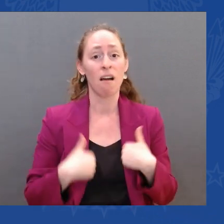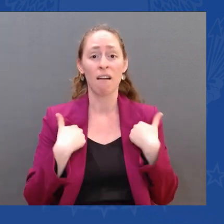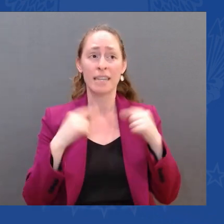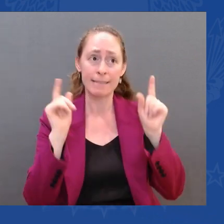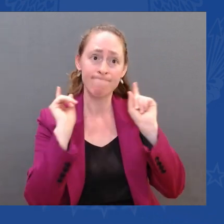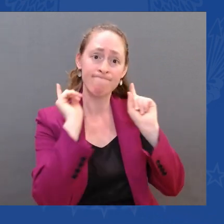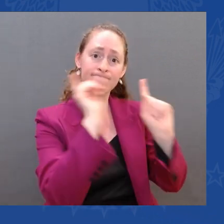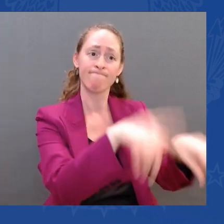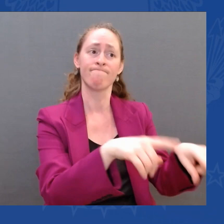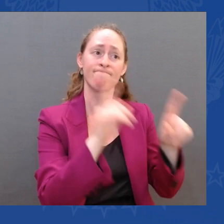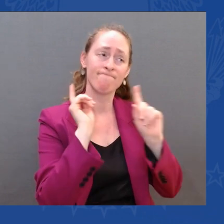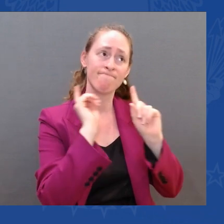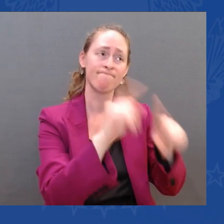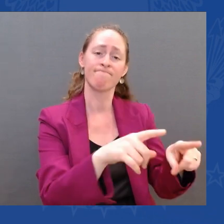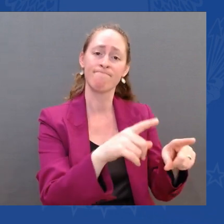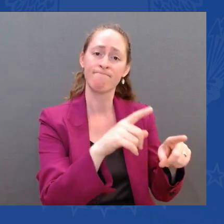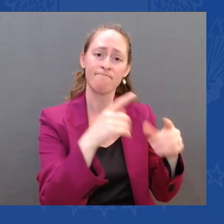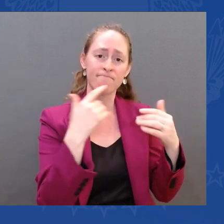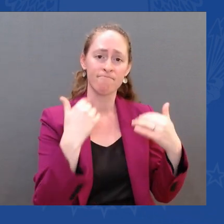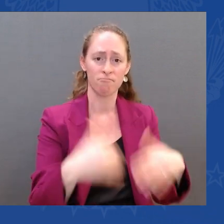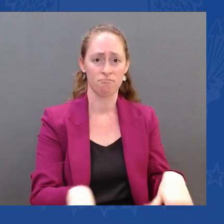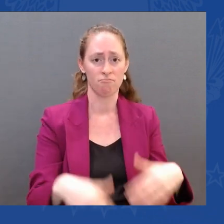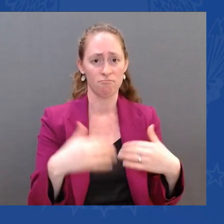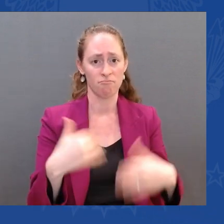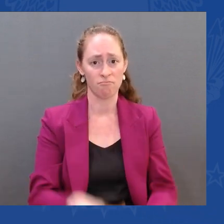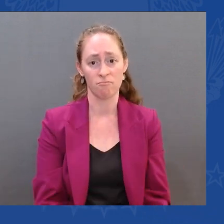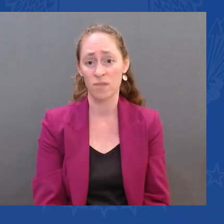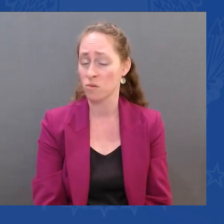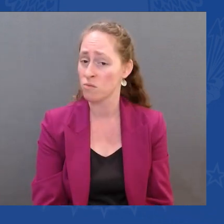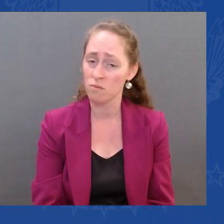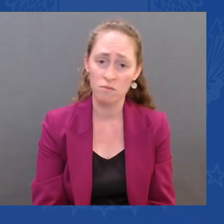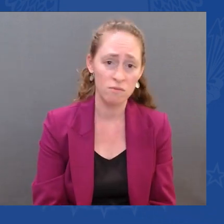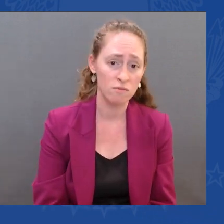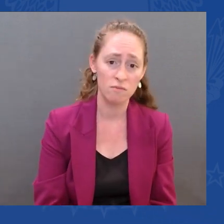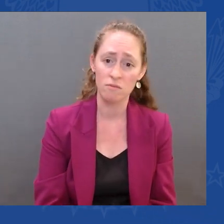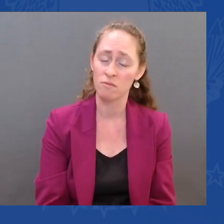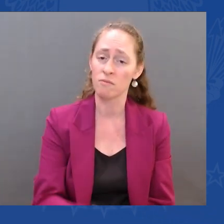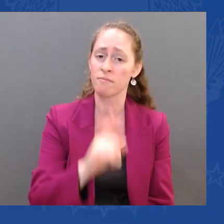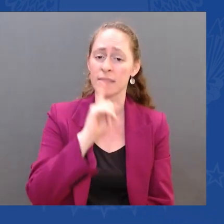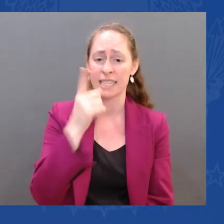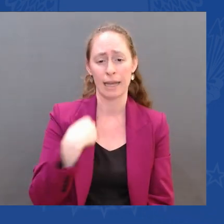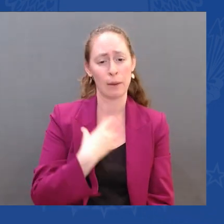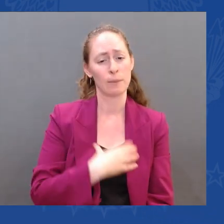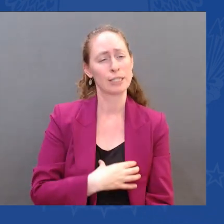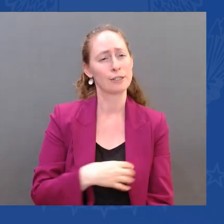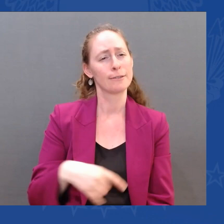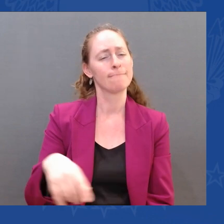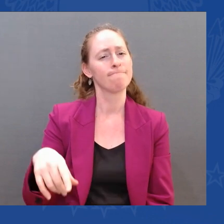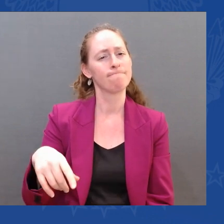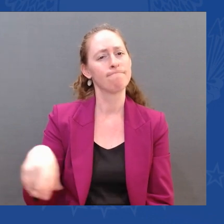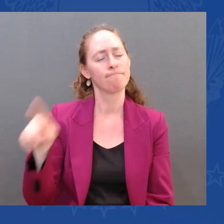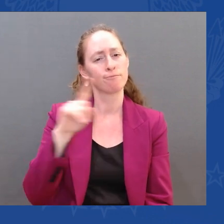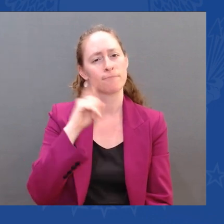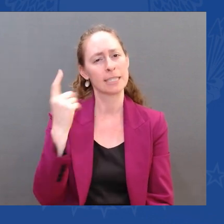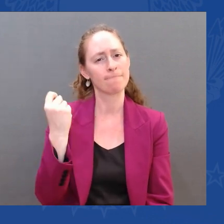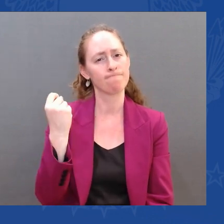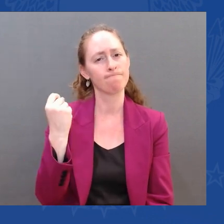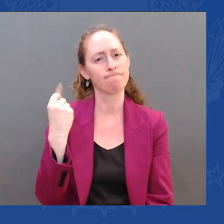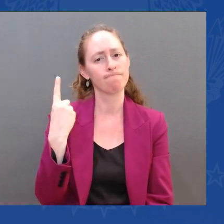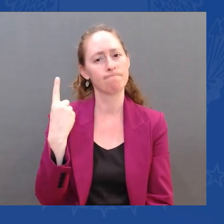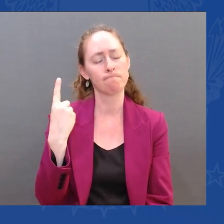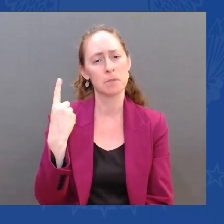I wish they knew how serious, how prepared, and how much risk